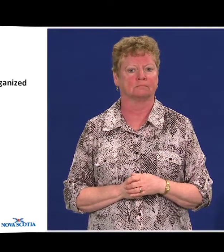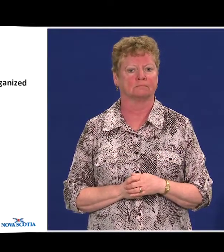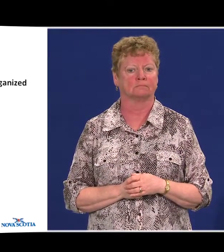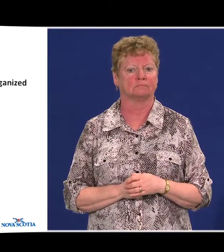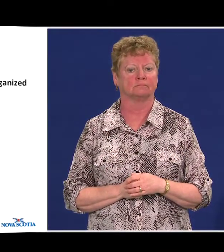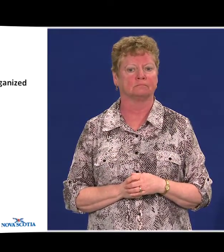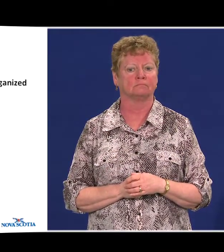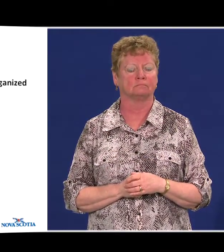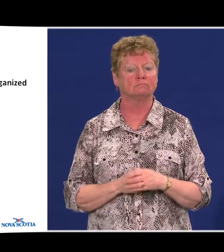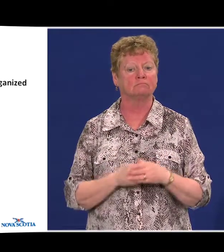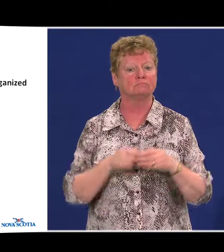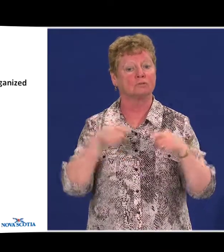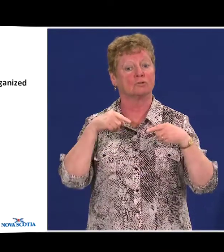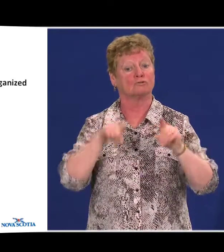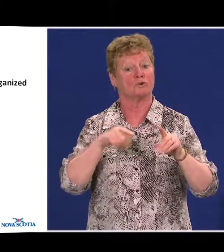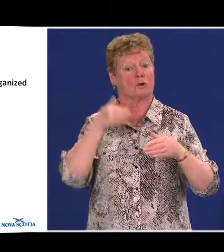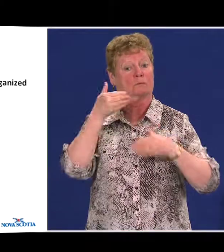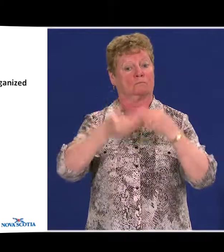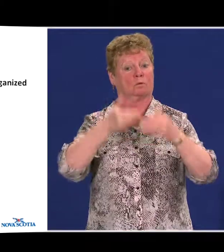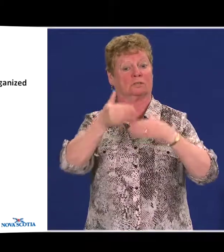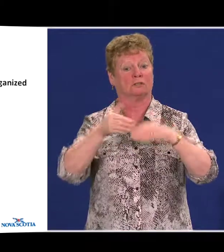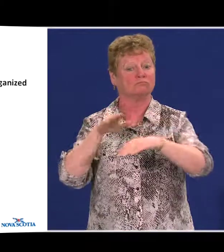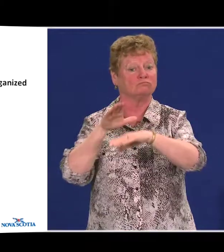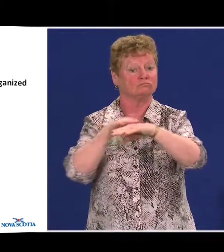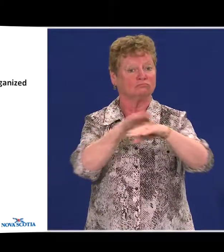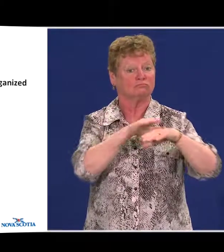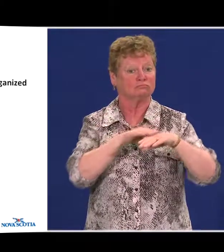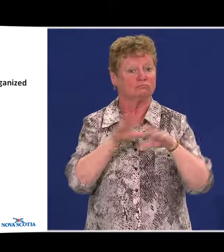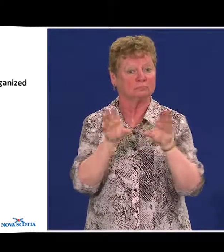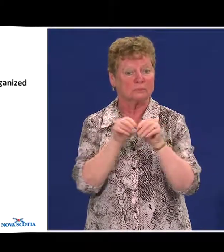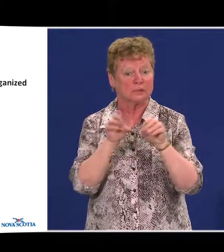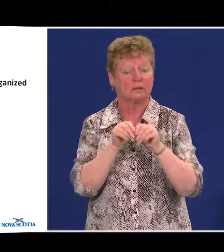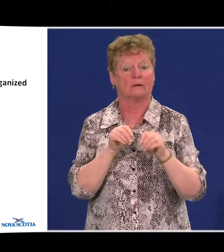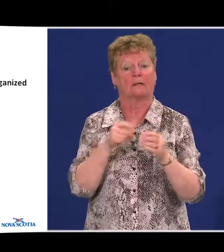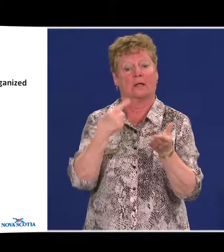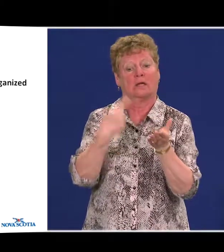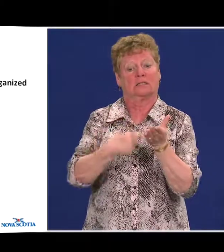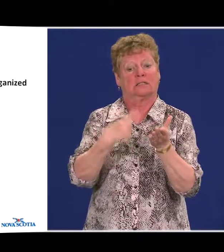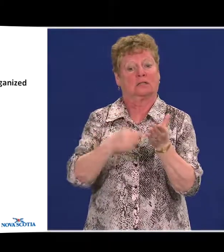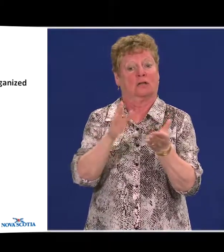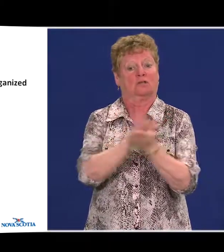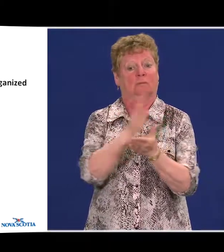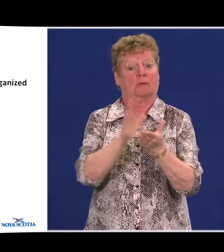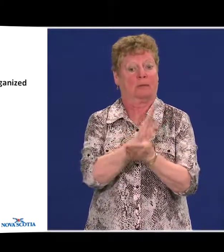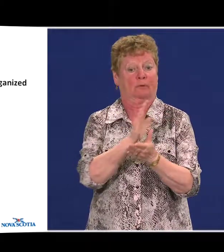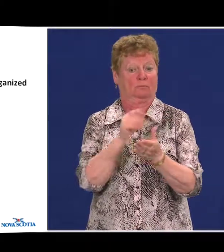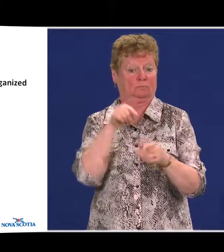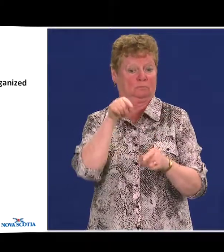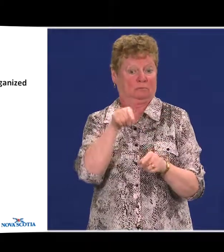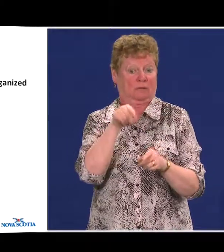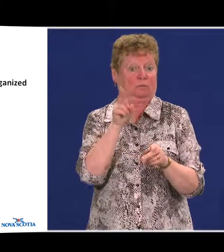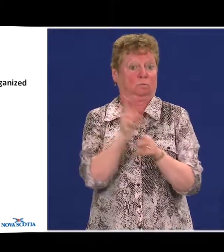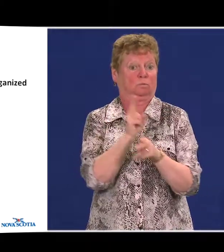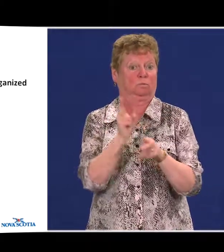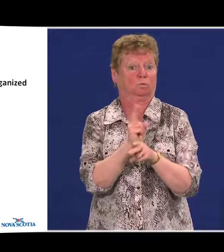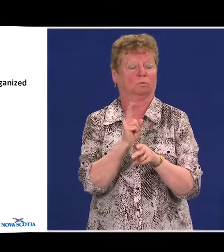During the consultation process itself, the discussion paper was used